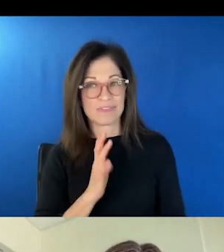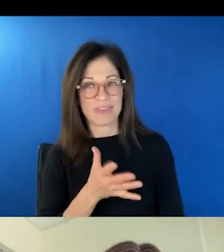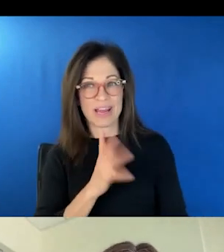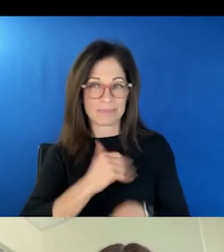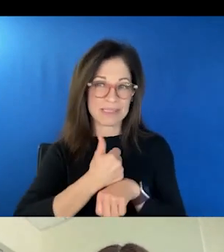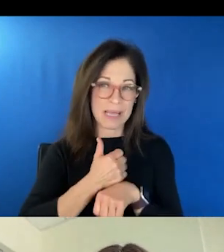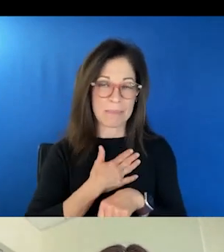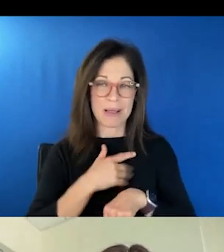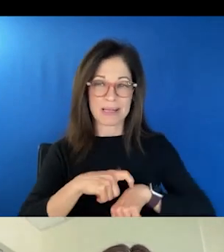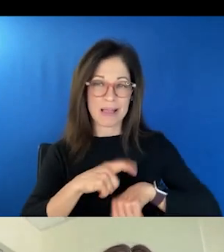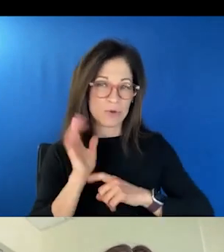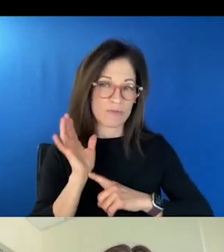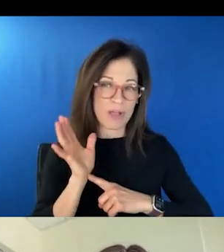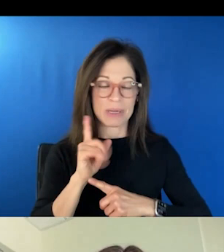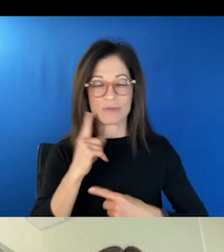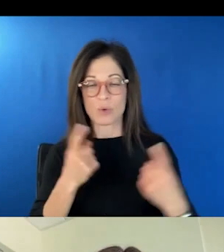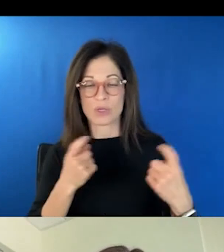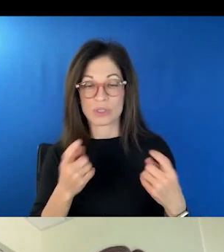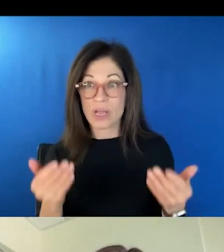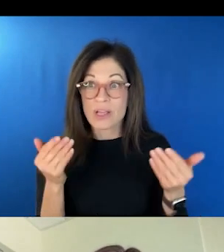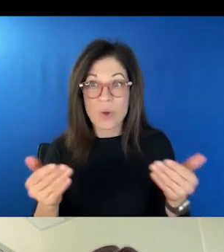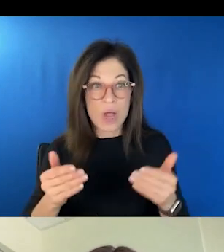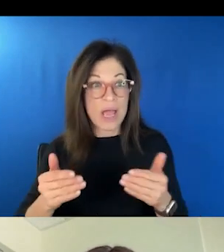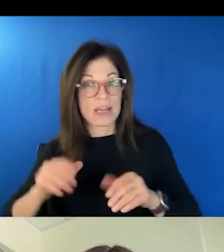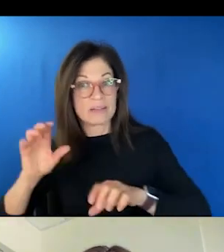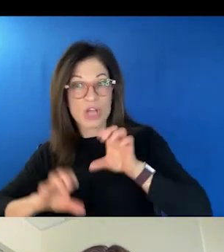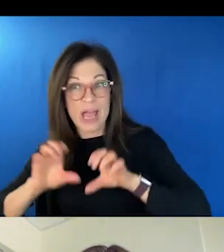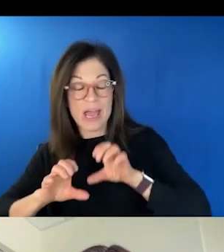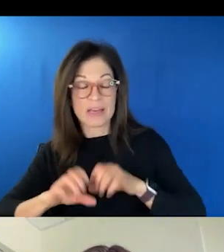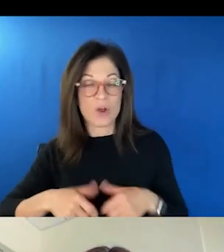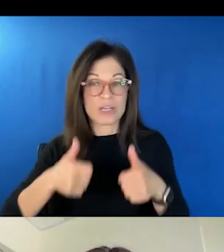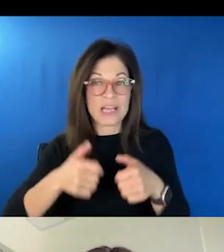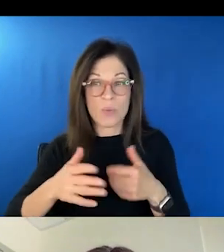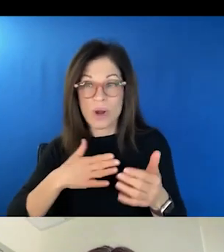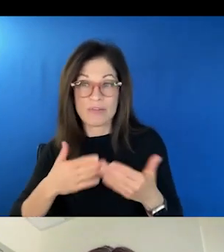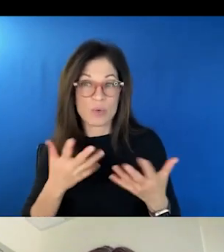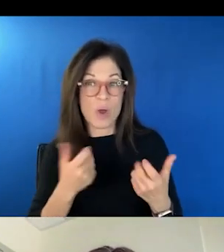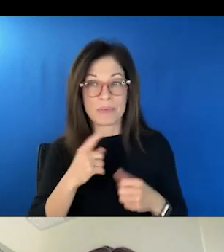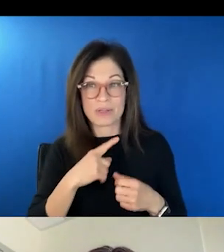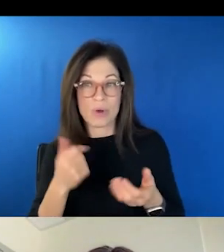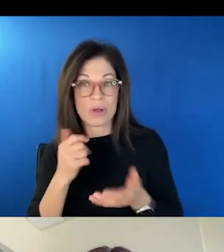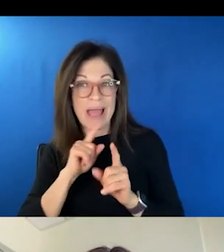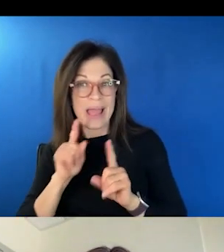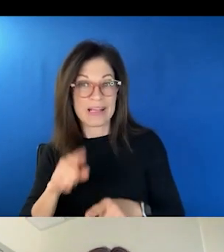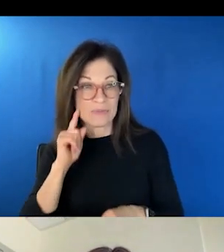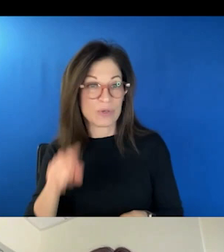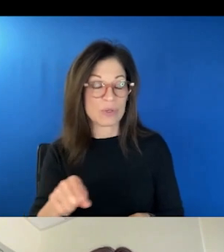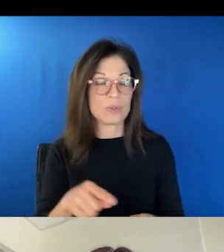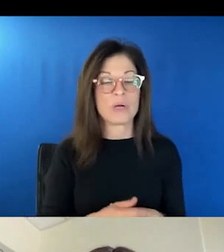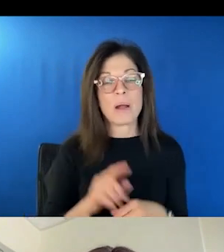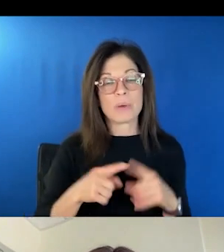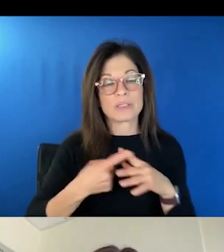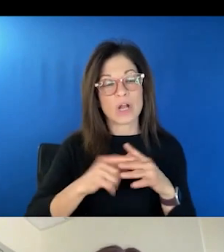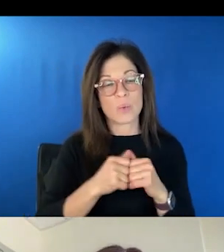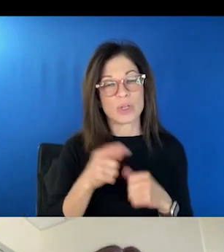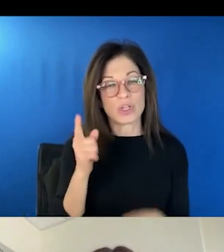five minutes of questions. Feel free to jump in the chat, text if you've got something you'd like me to direct, but let me start with you, Jen, and